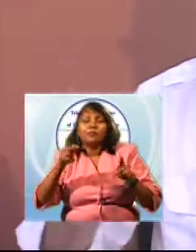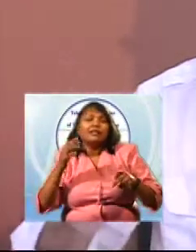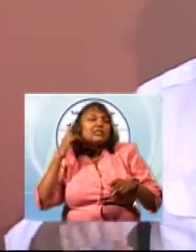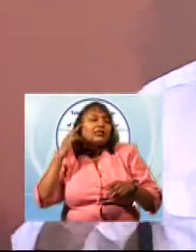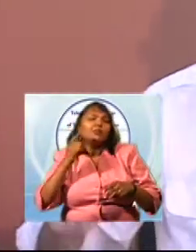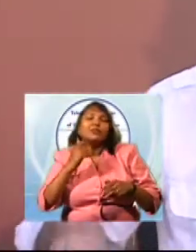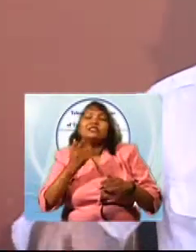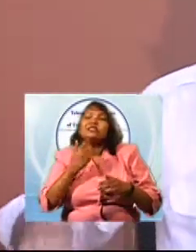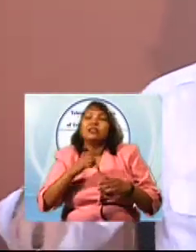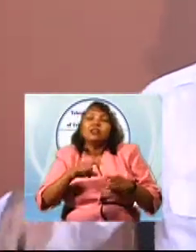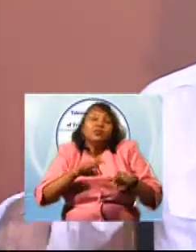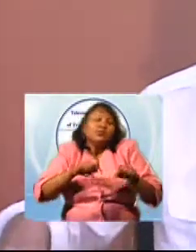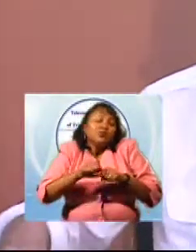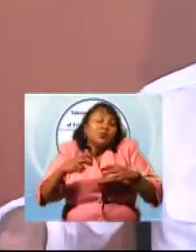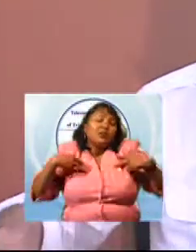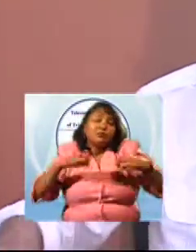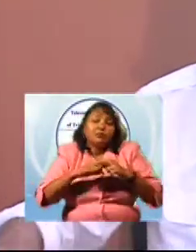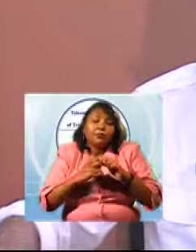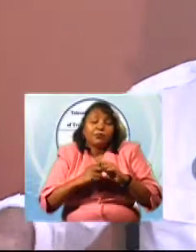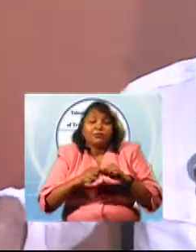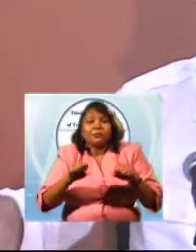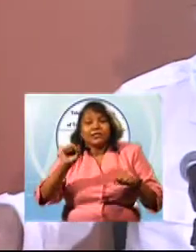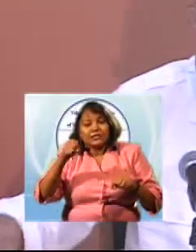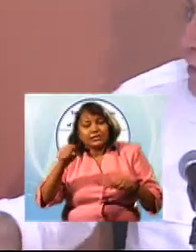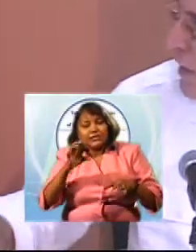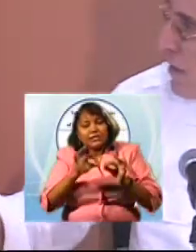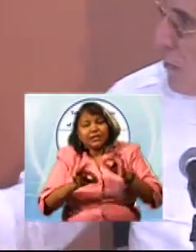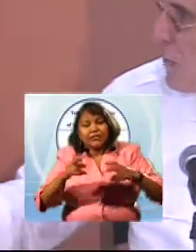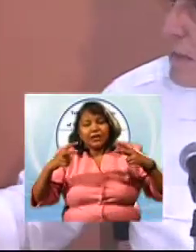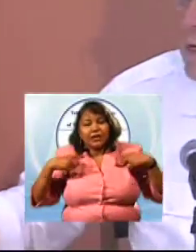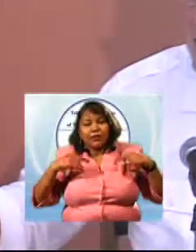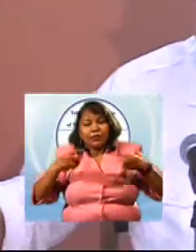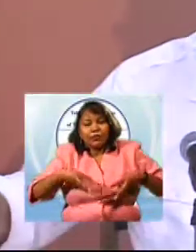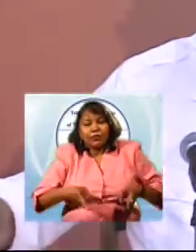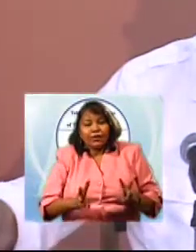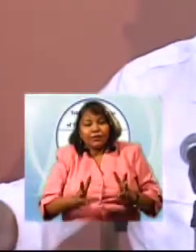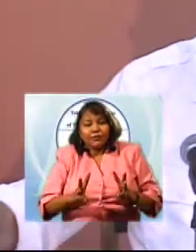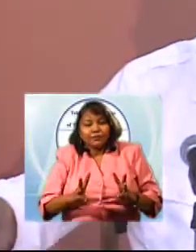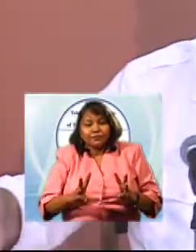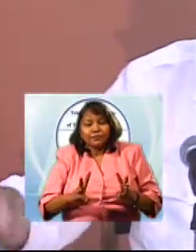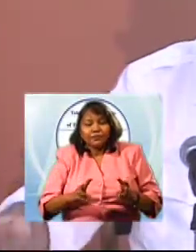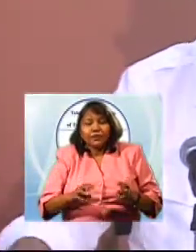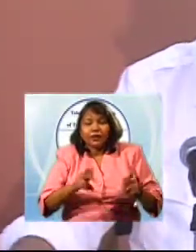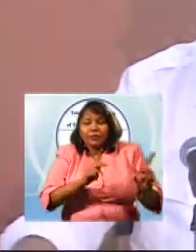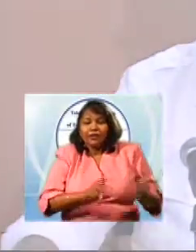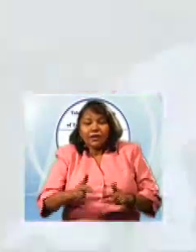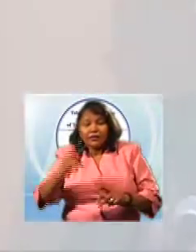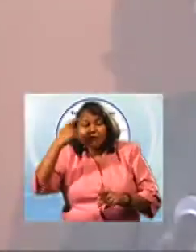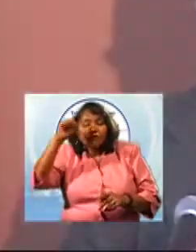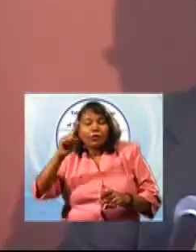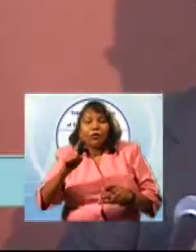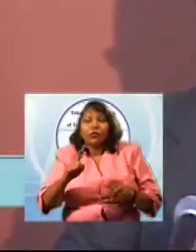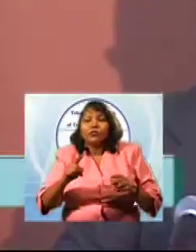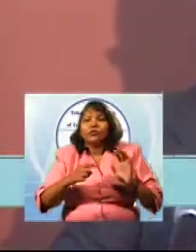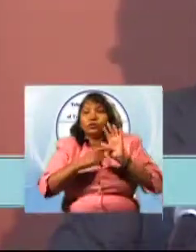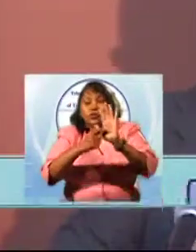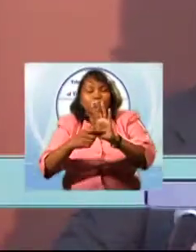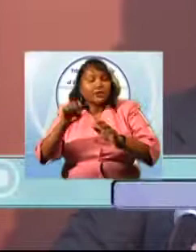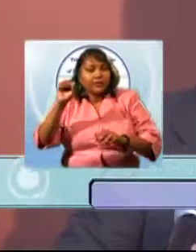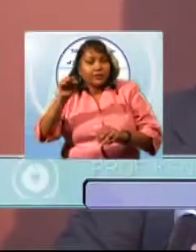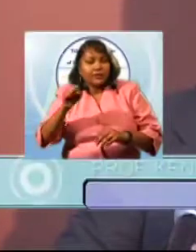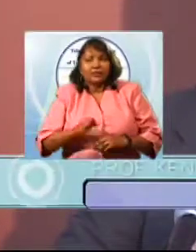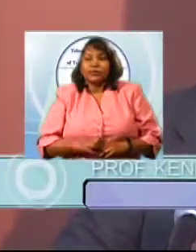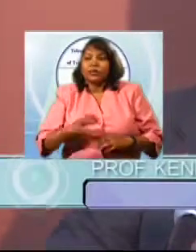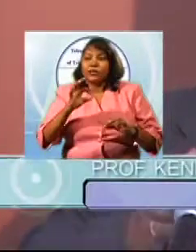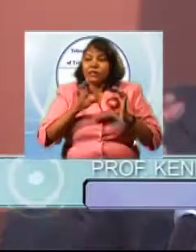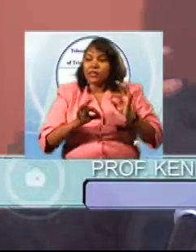complicated. So yes, if there is a structure, if there is something set up for that sort of thing, yes. If we go for a